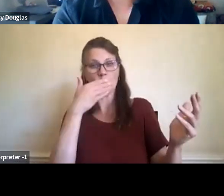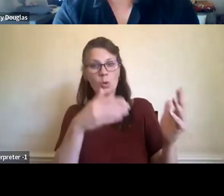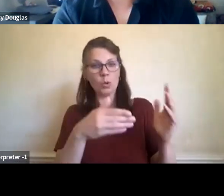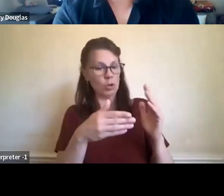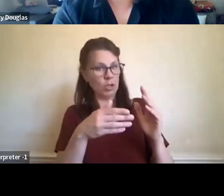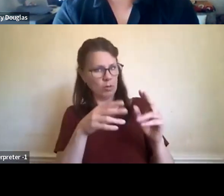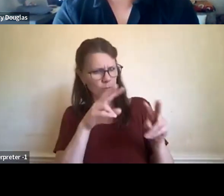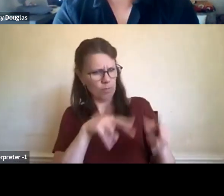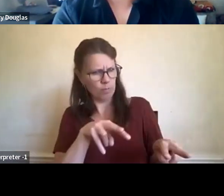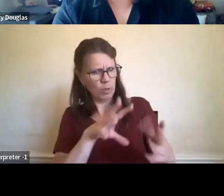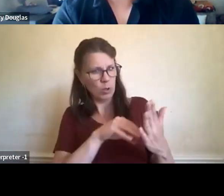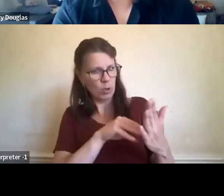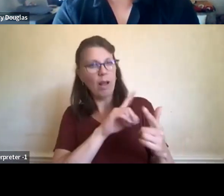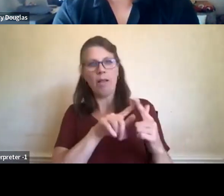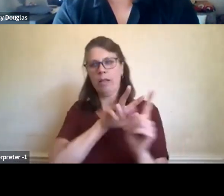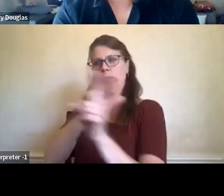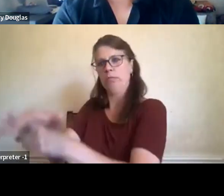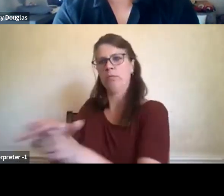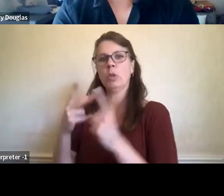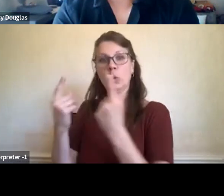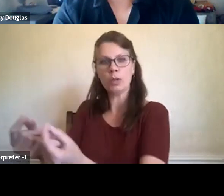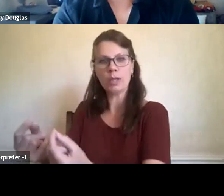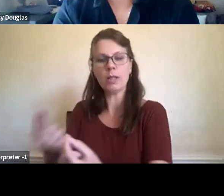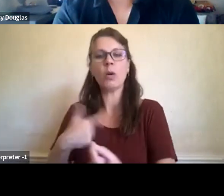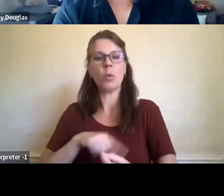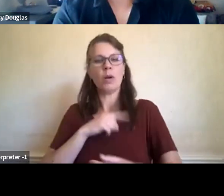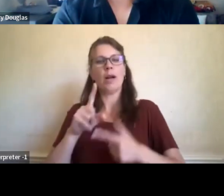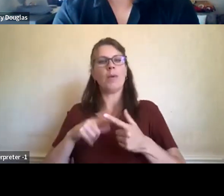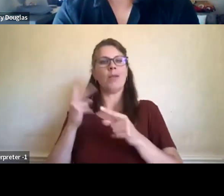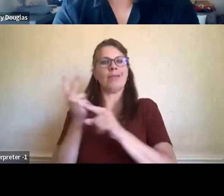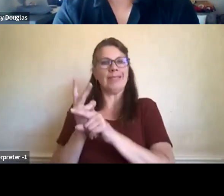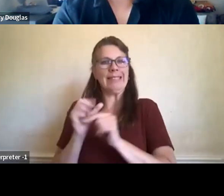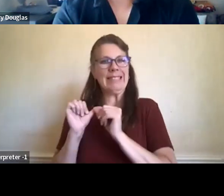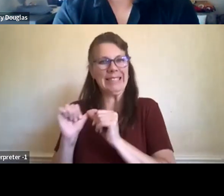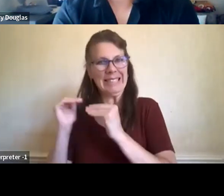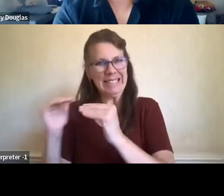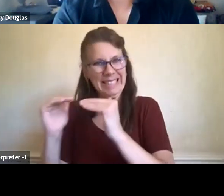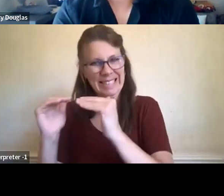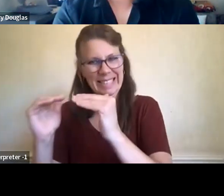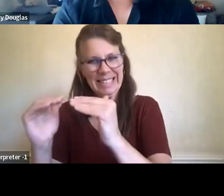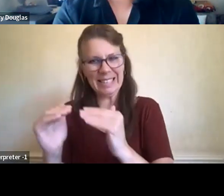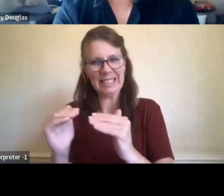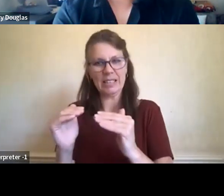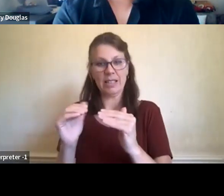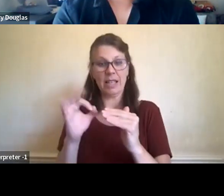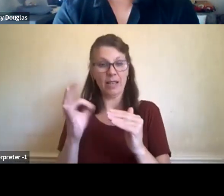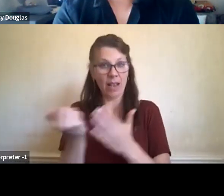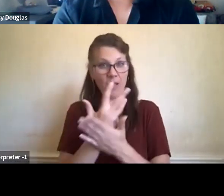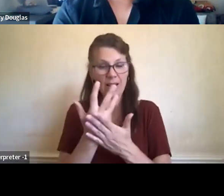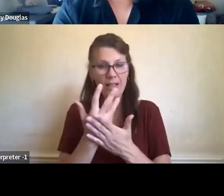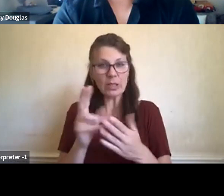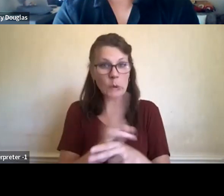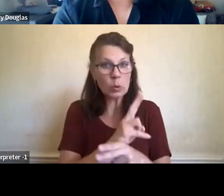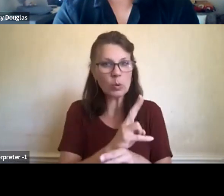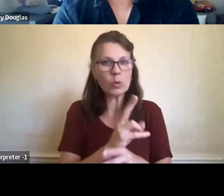a concert, you know, we're about a conservation based development approach. It doesn't have to be all extractive. And if it is, it has